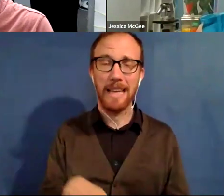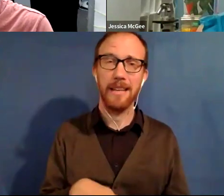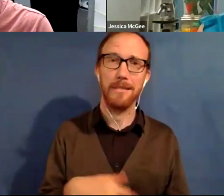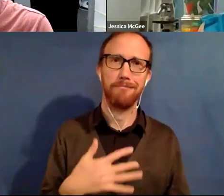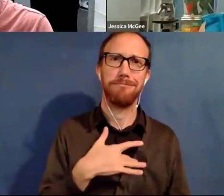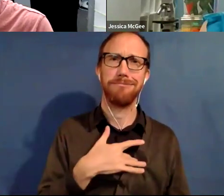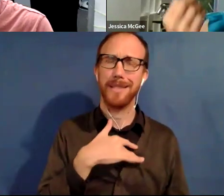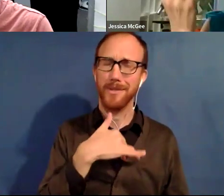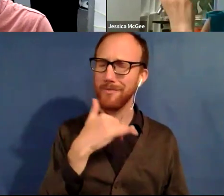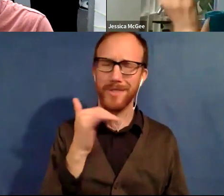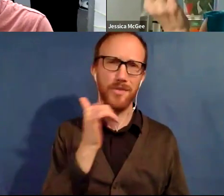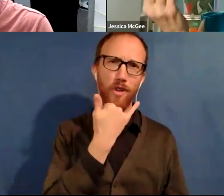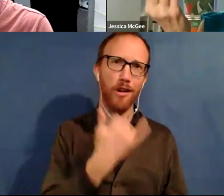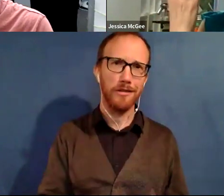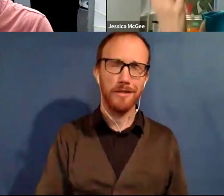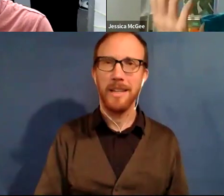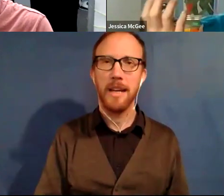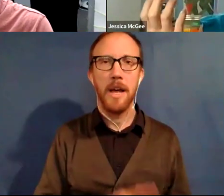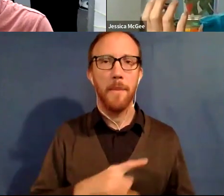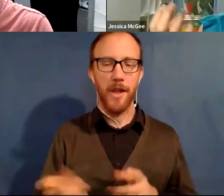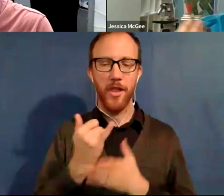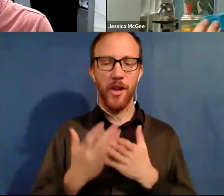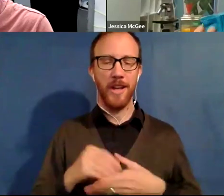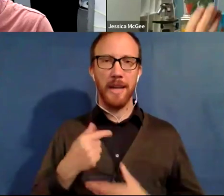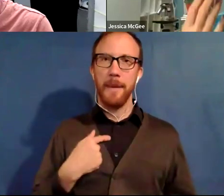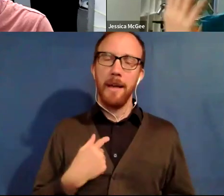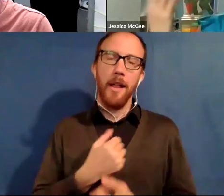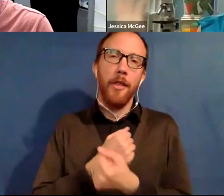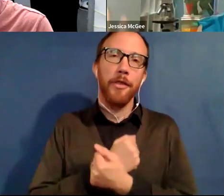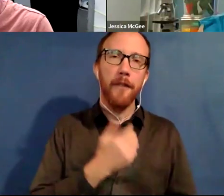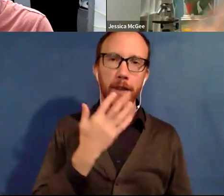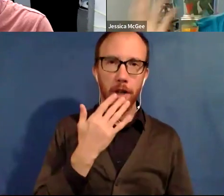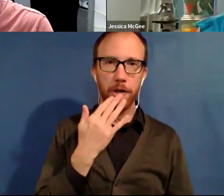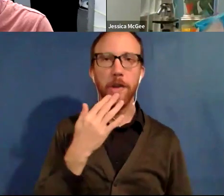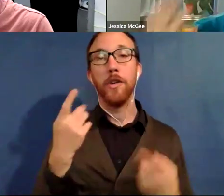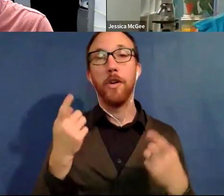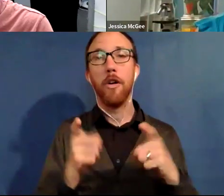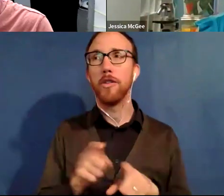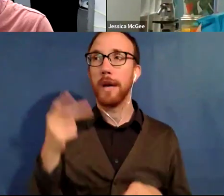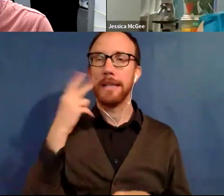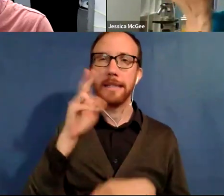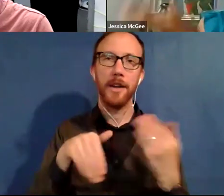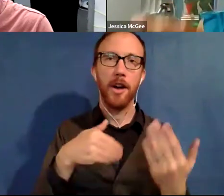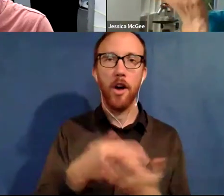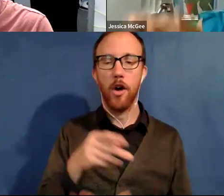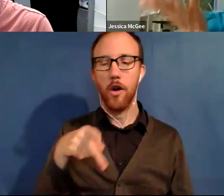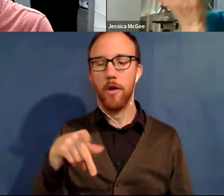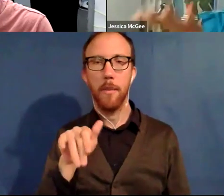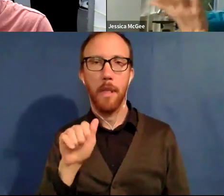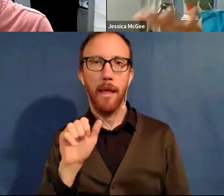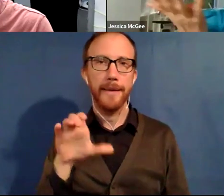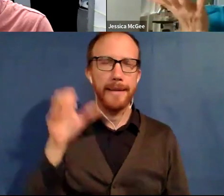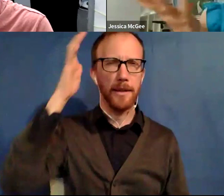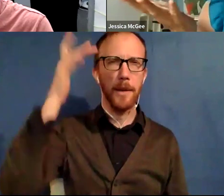wrong. Um, but the artist in me loves color. And so I also saw all of the plastic color. So it was this